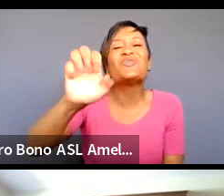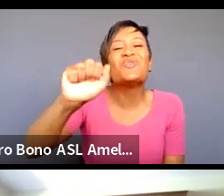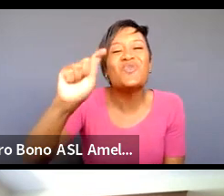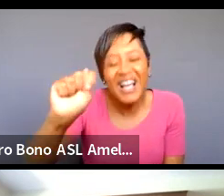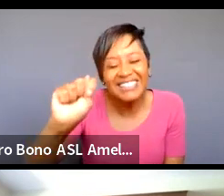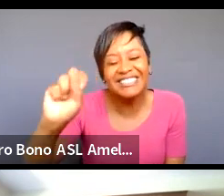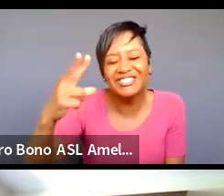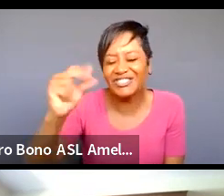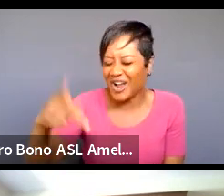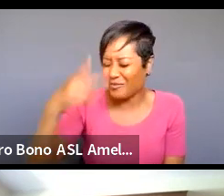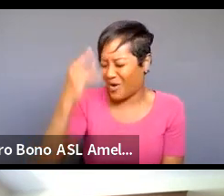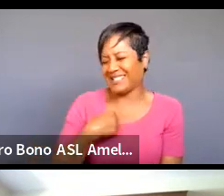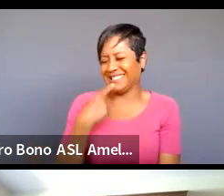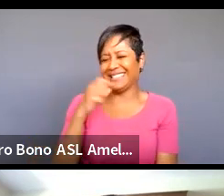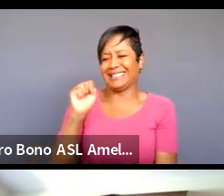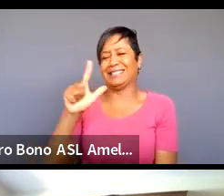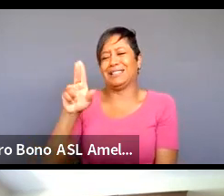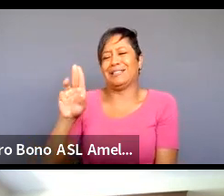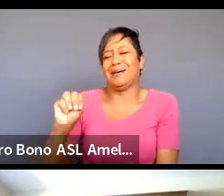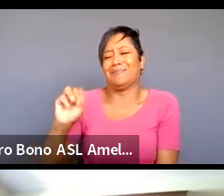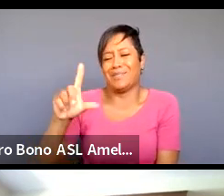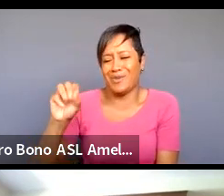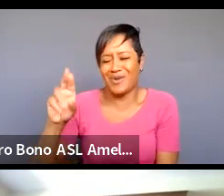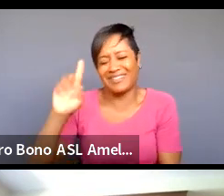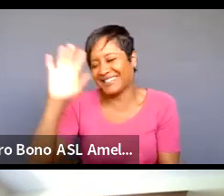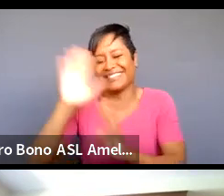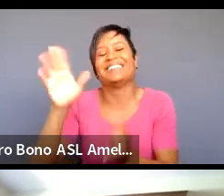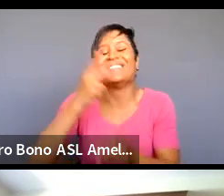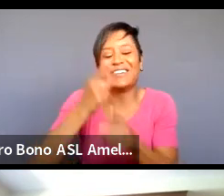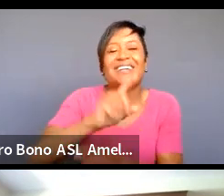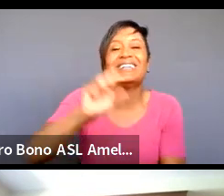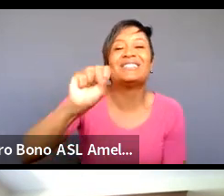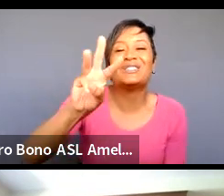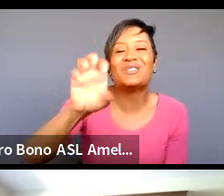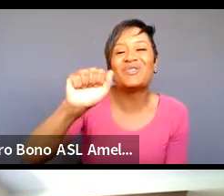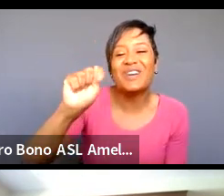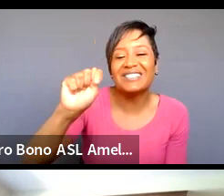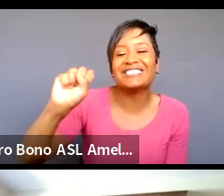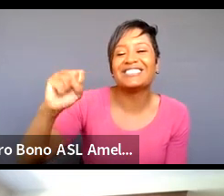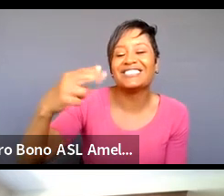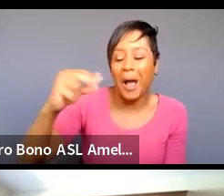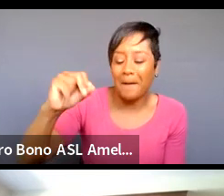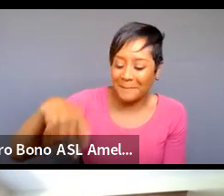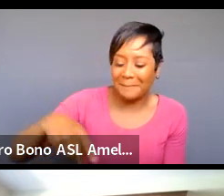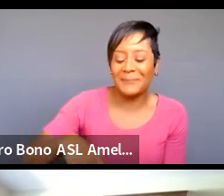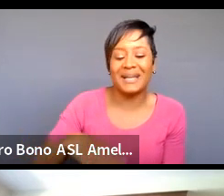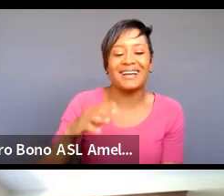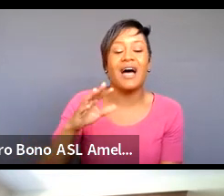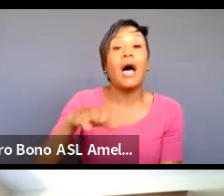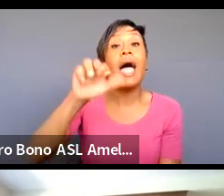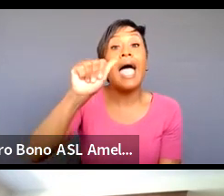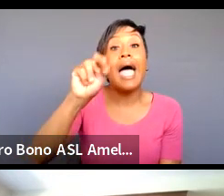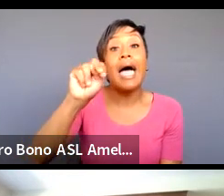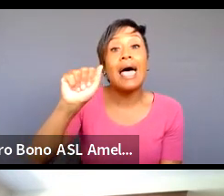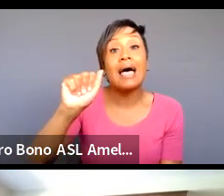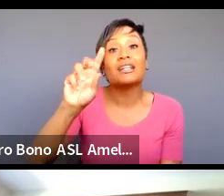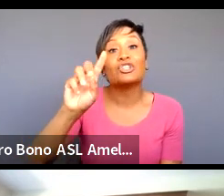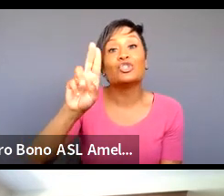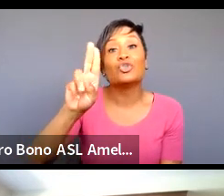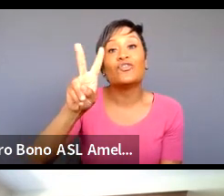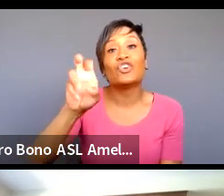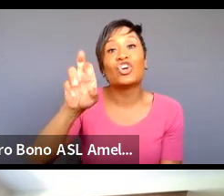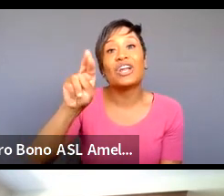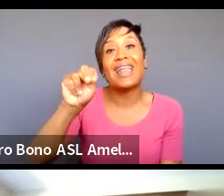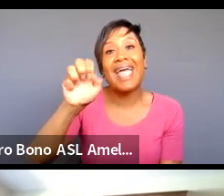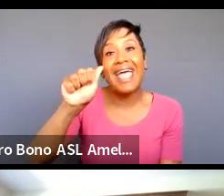slumlord sweatshop thank you um and anna davernay smith you know again it's kind of dated by now like but